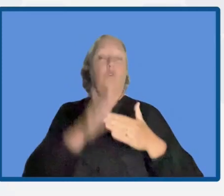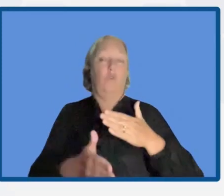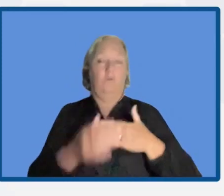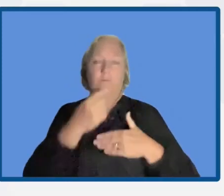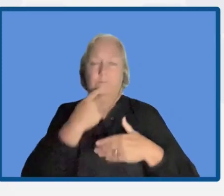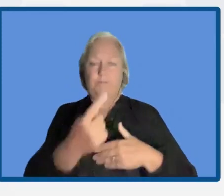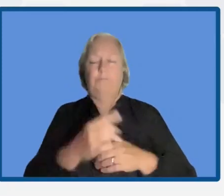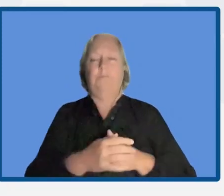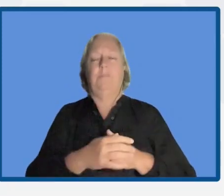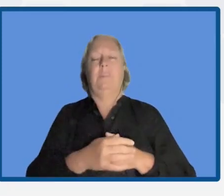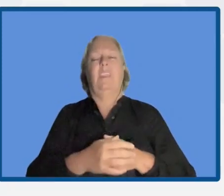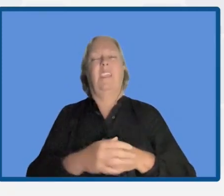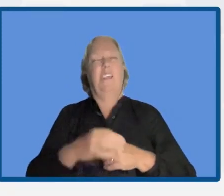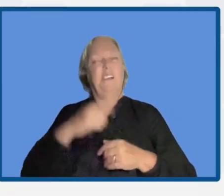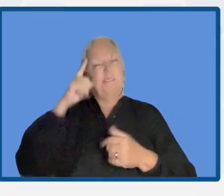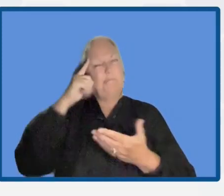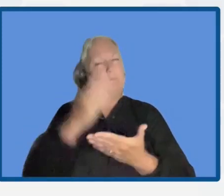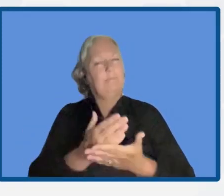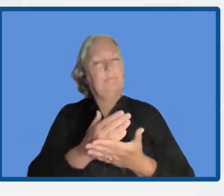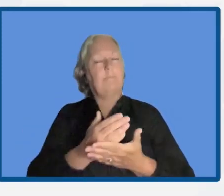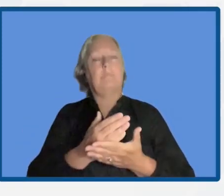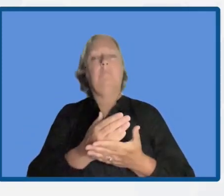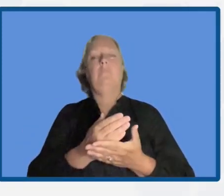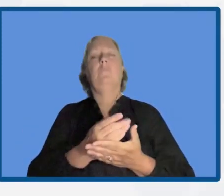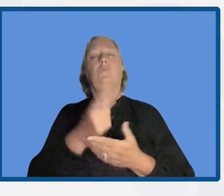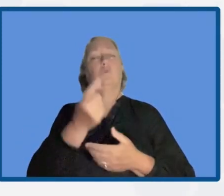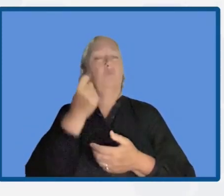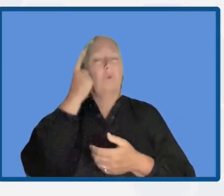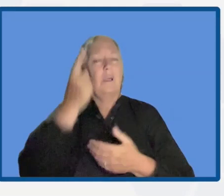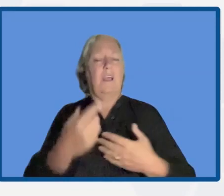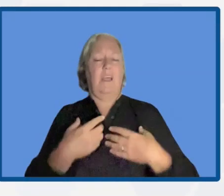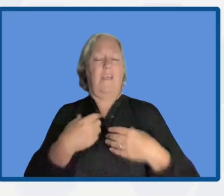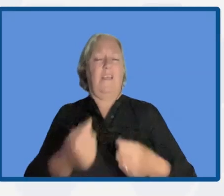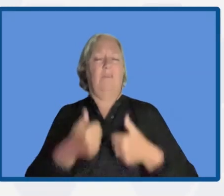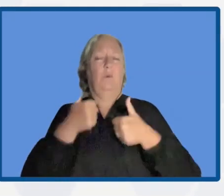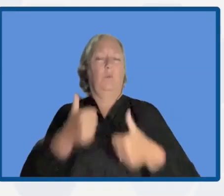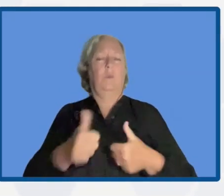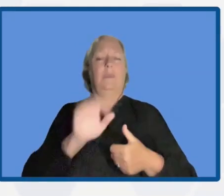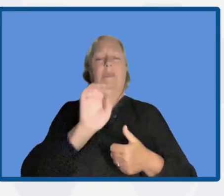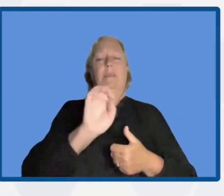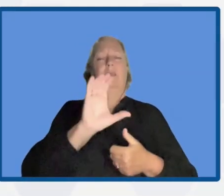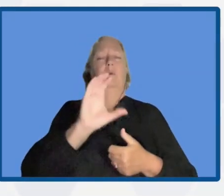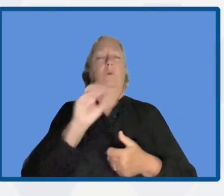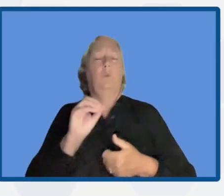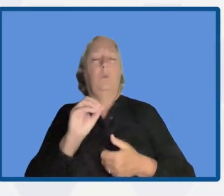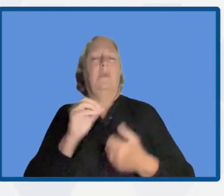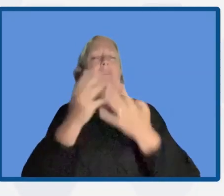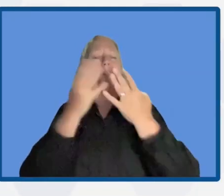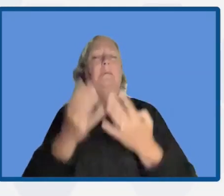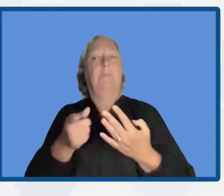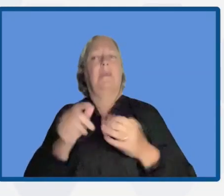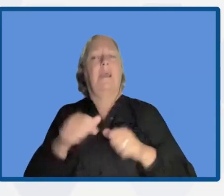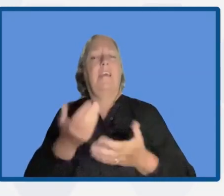that it is important to understand that healthy ecosystems are key for improving the quality of life of people.